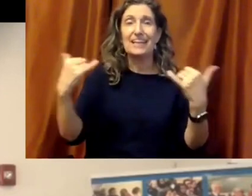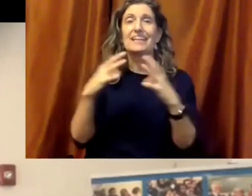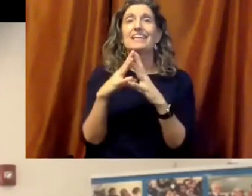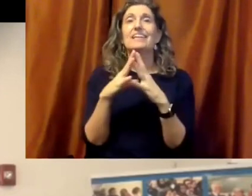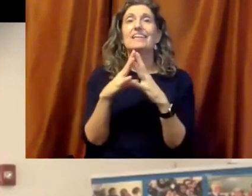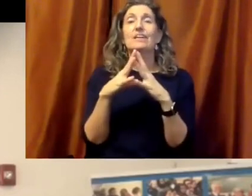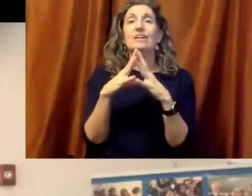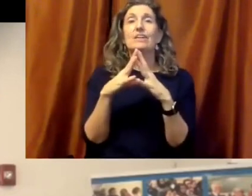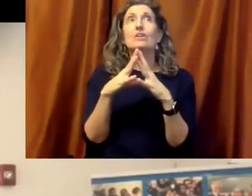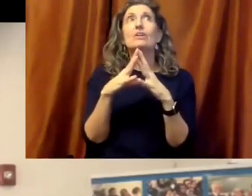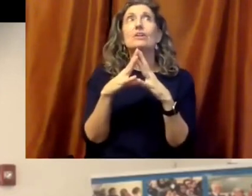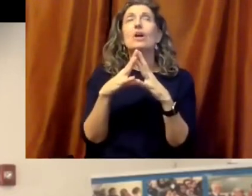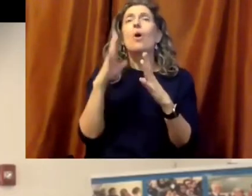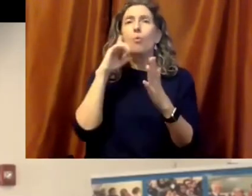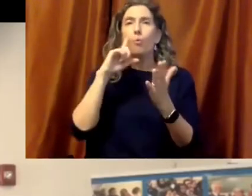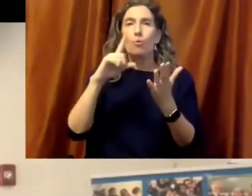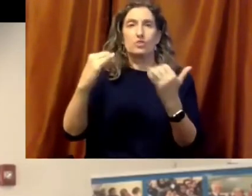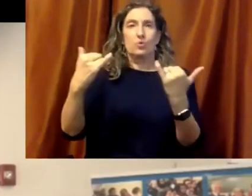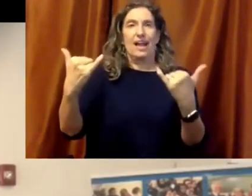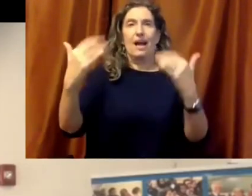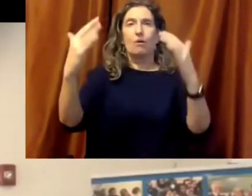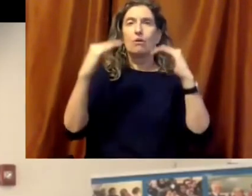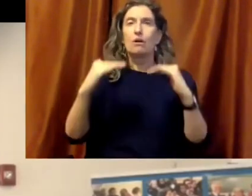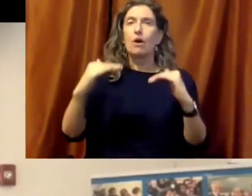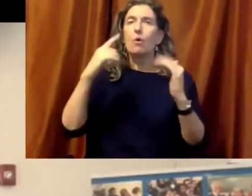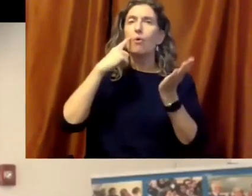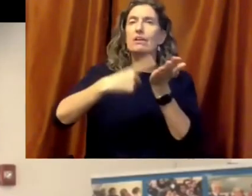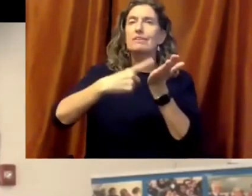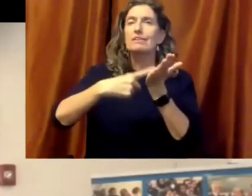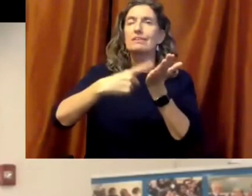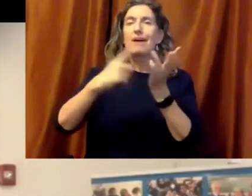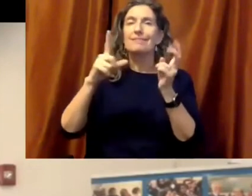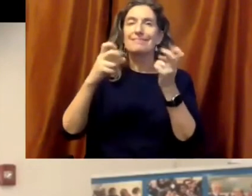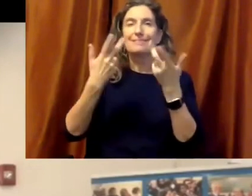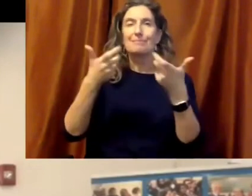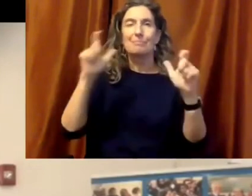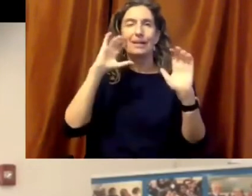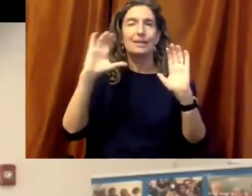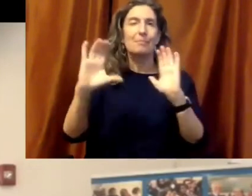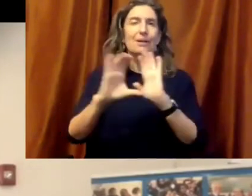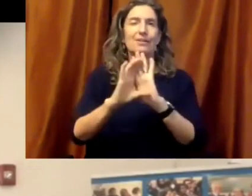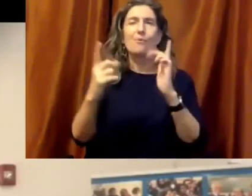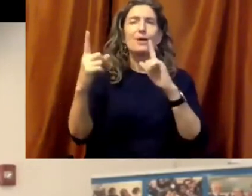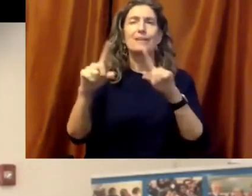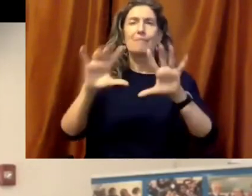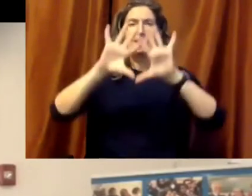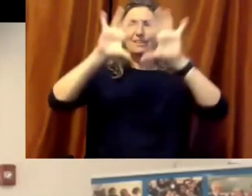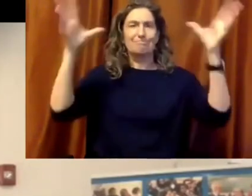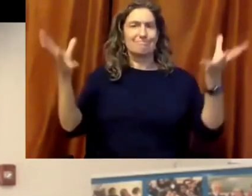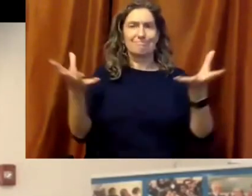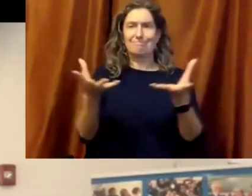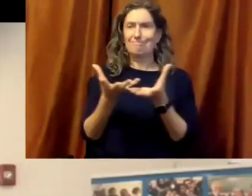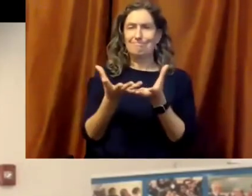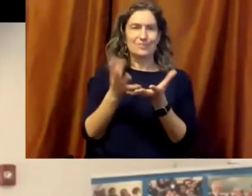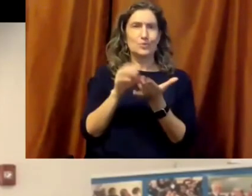tracking exactly what has been happening to students, to learners everywhere, to educators, to teachers